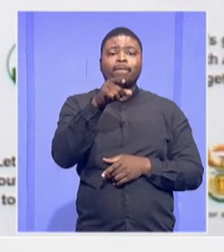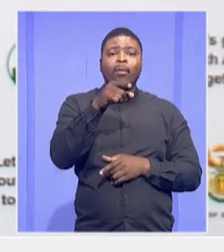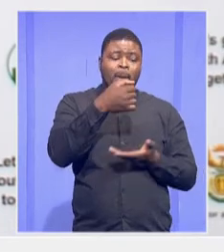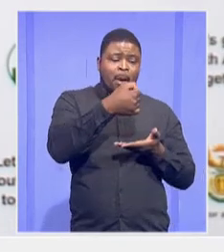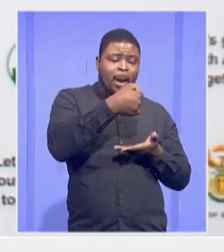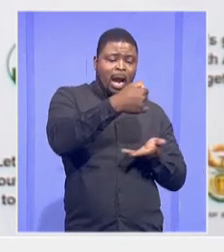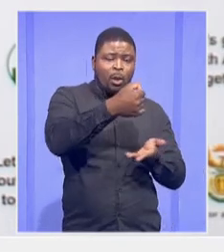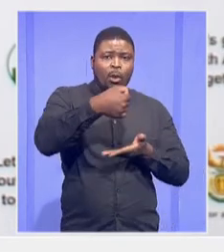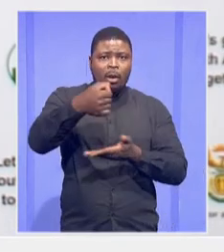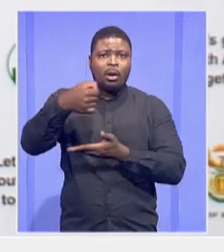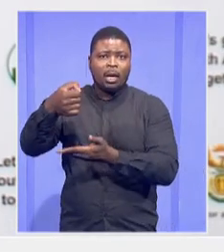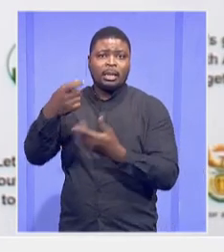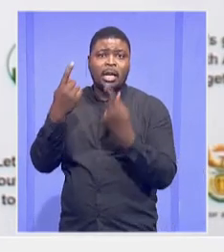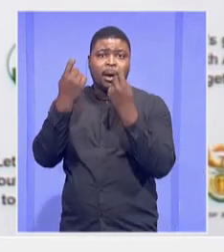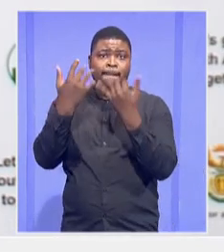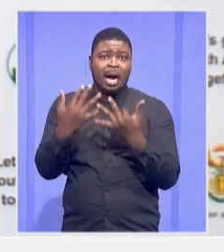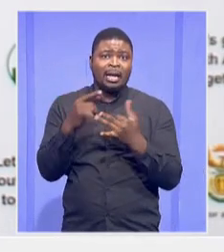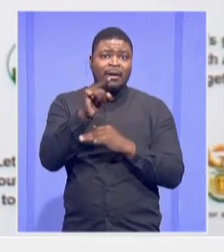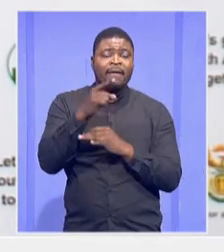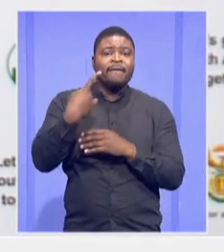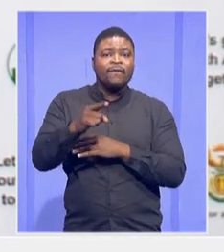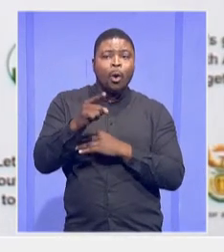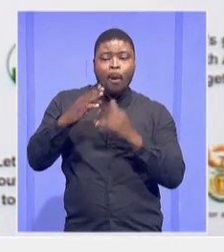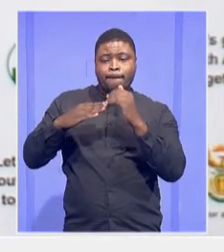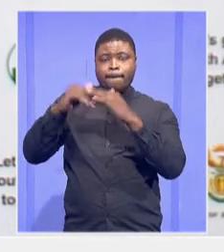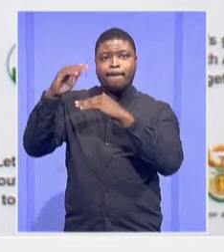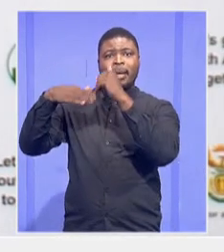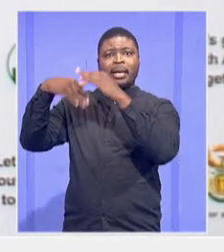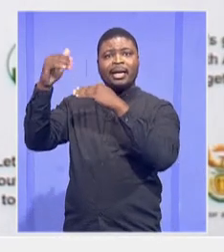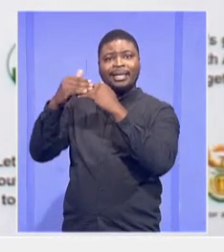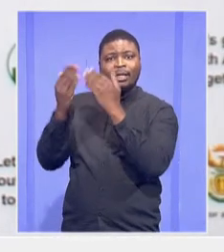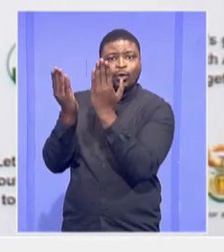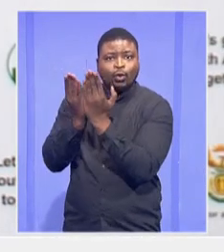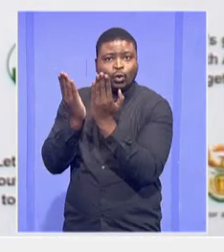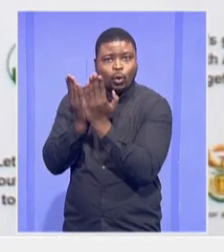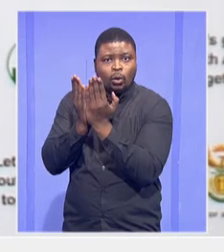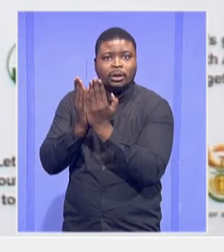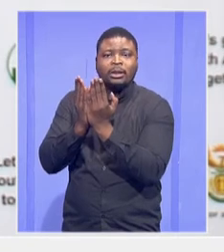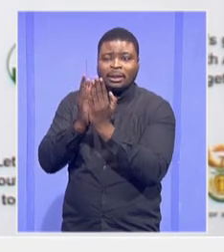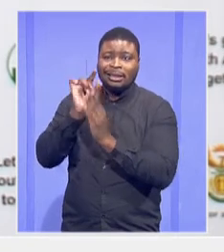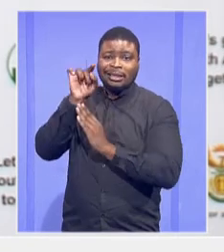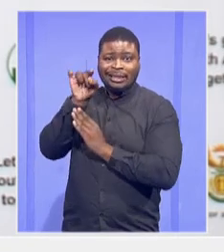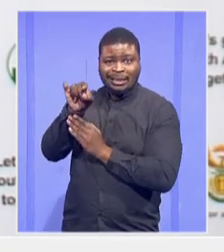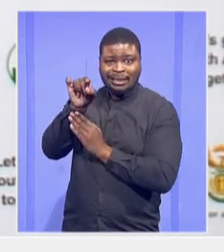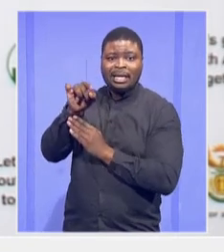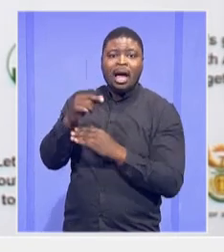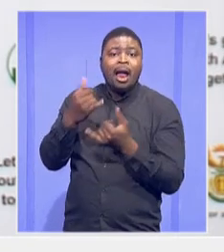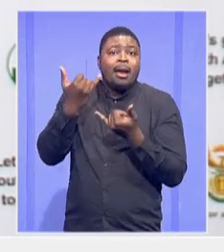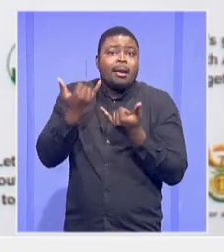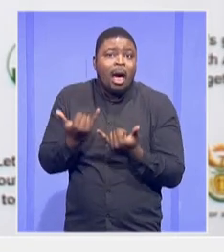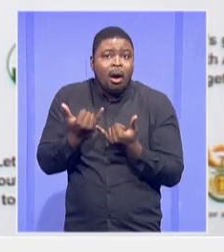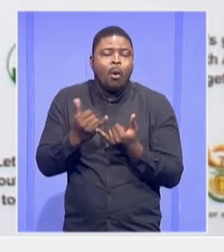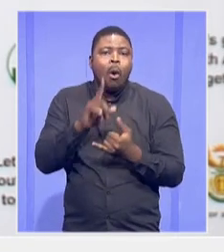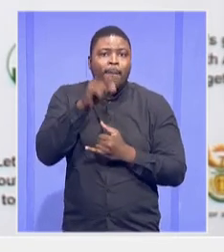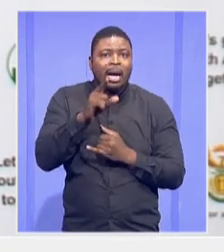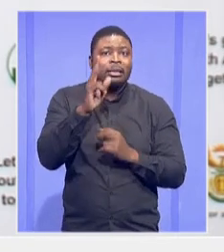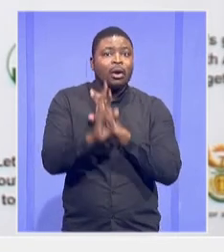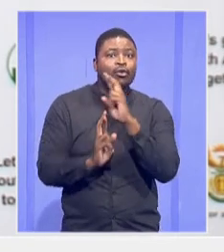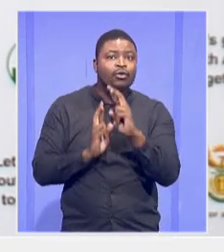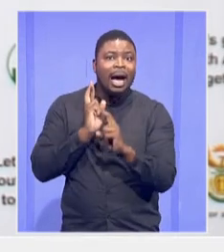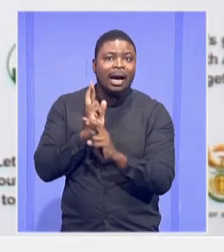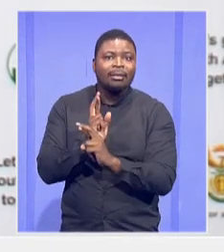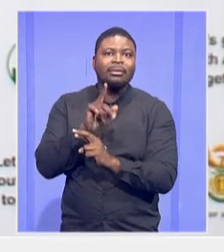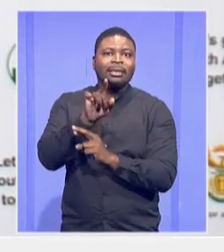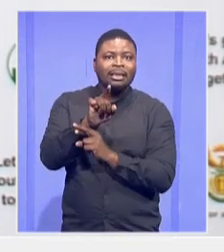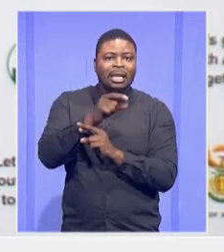was allocated for infrastructure had to now be reallocated to deal with COVID